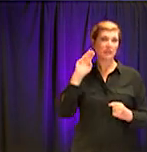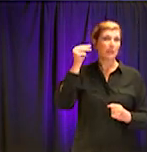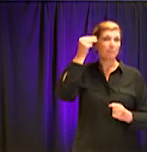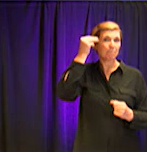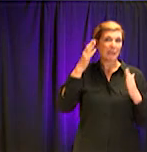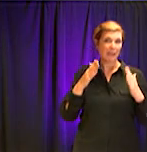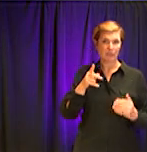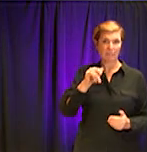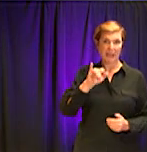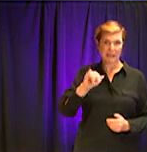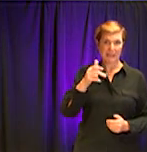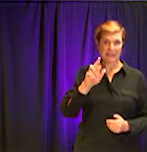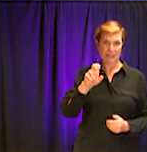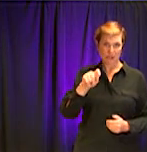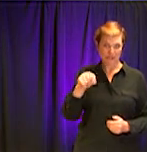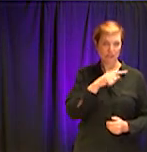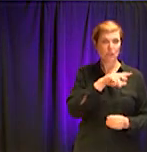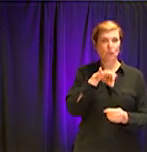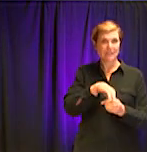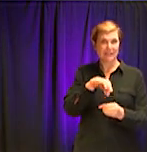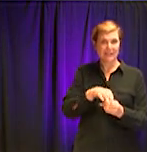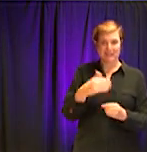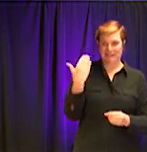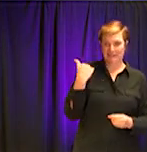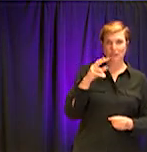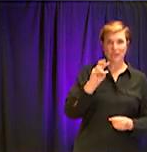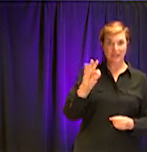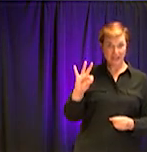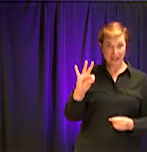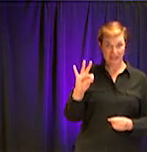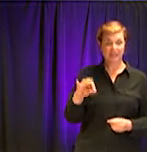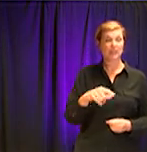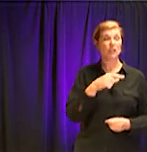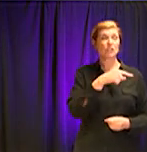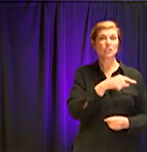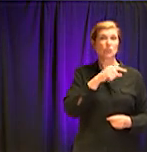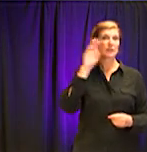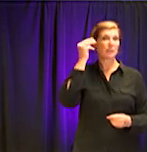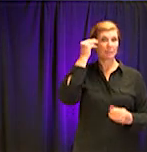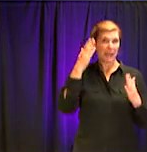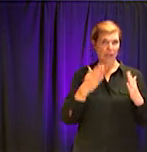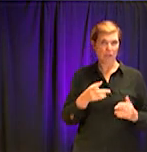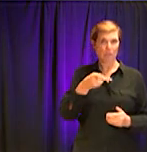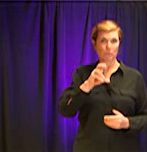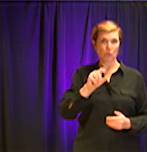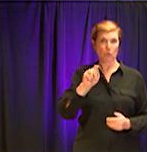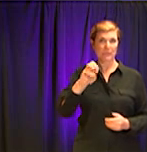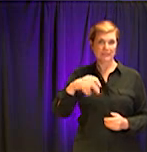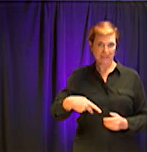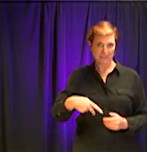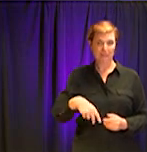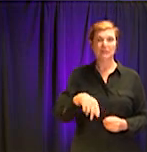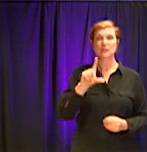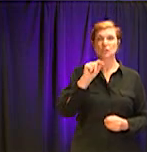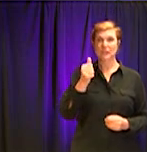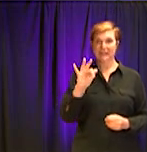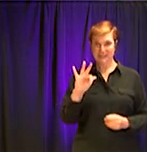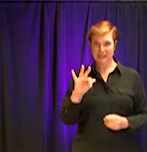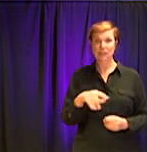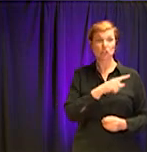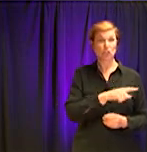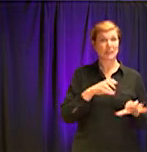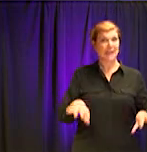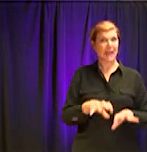elected to the City Commission in 2009 and as Mayor Pro Tem in 2015. She has been active in the community since